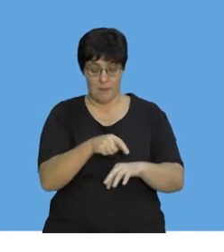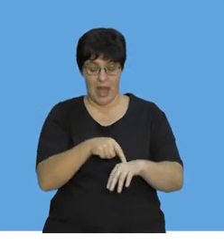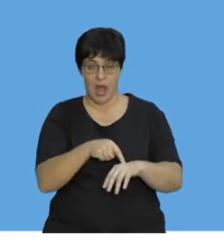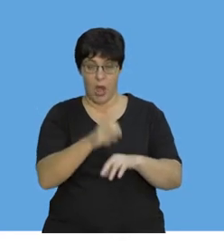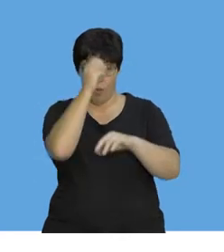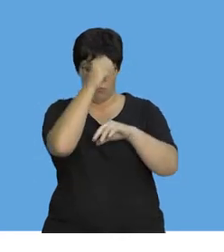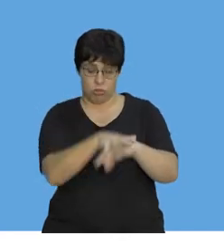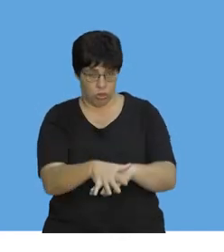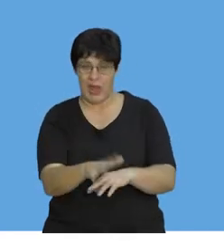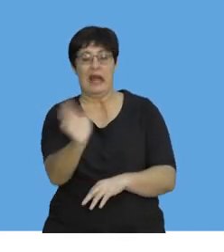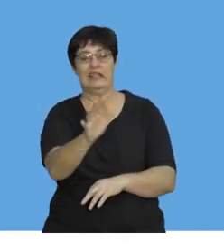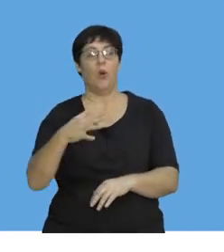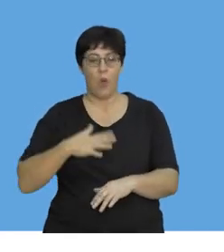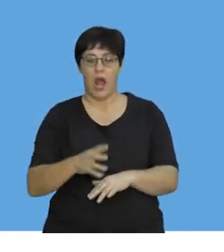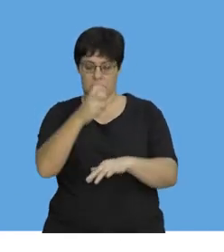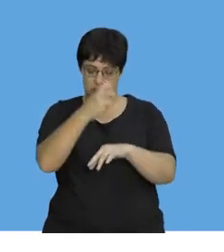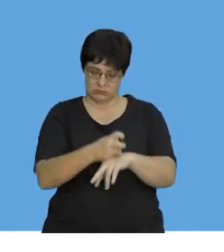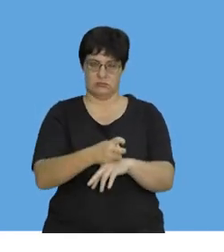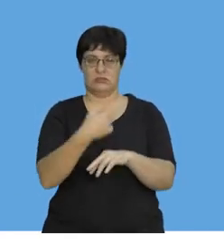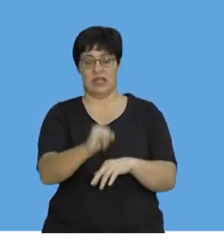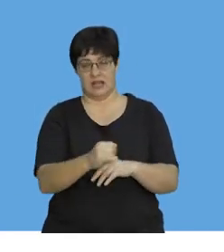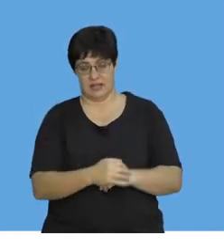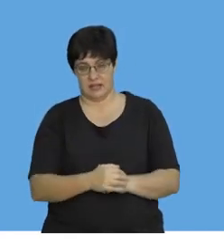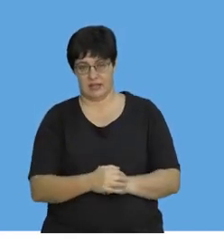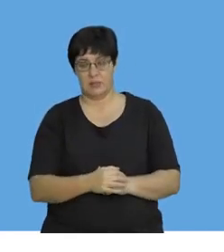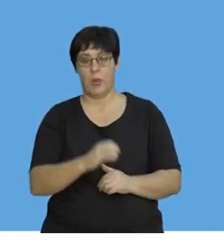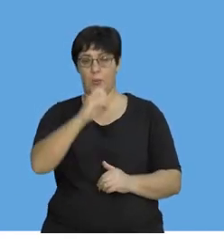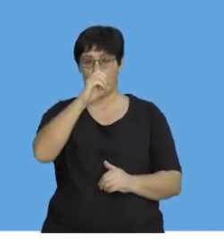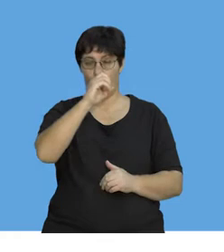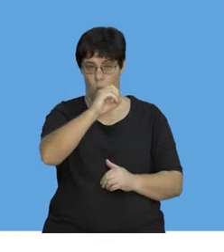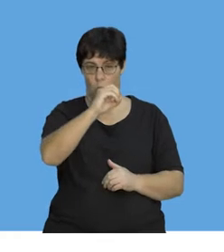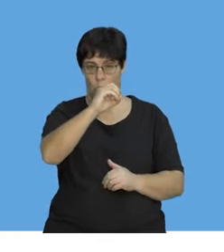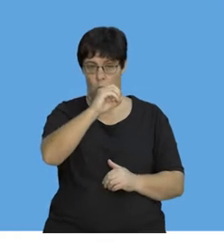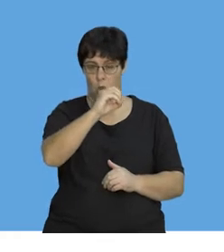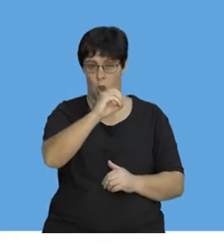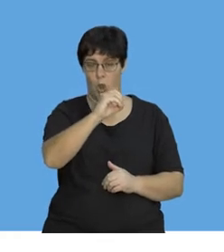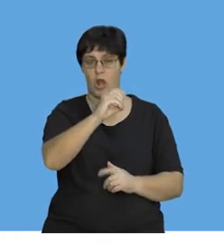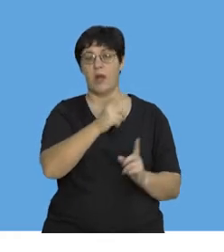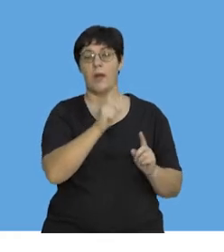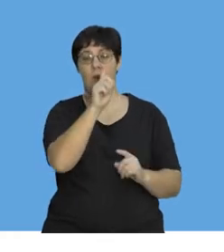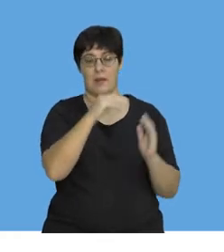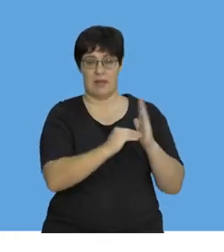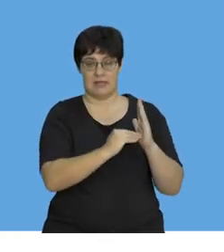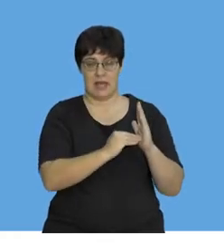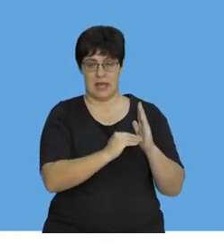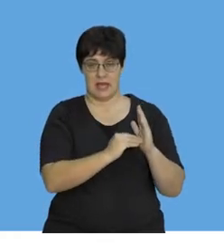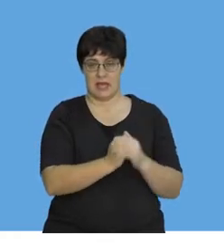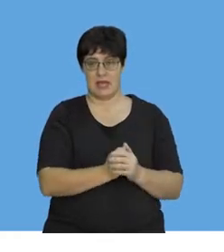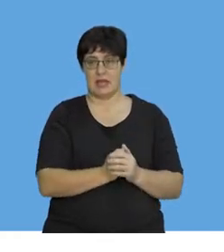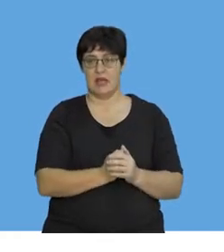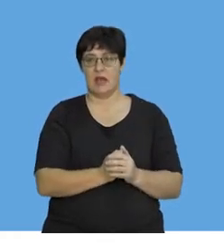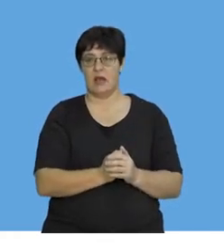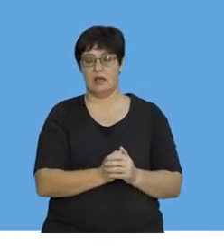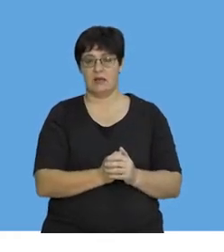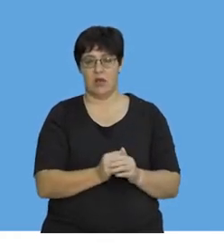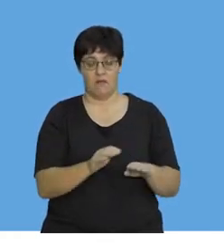the floor. Okay. I have a small egg which is going to be dropped from one meter and it's going to